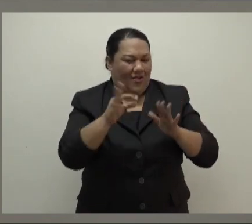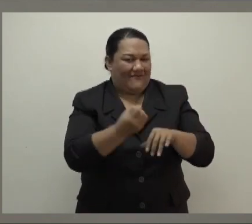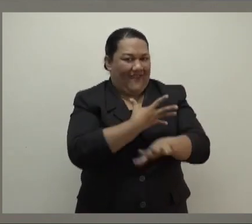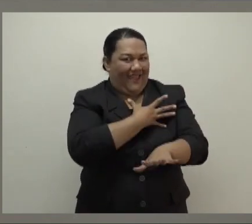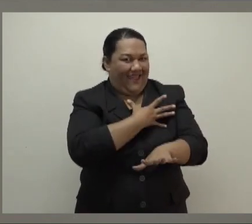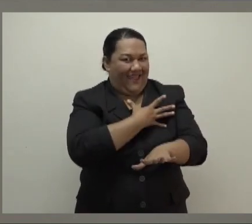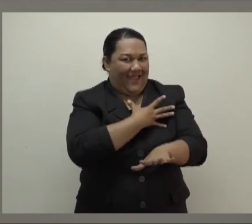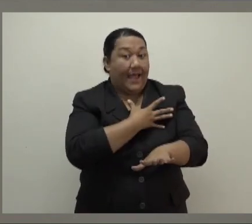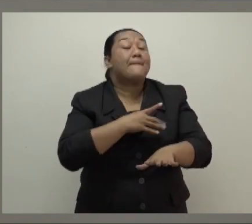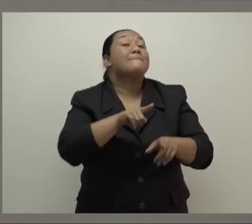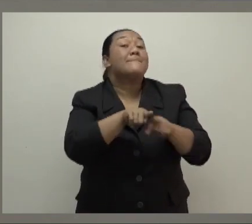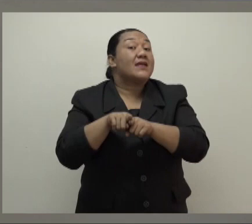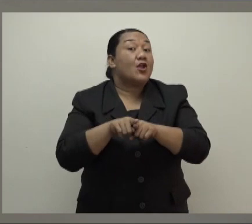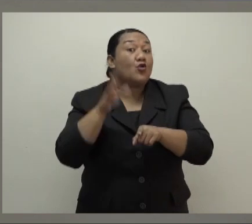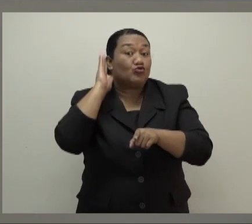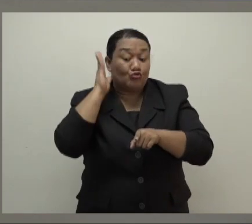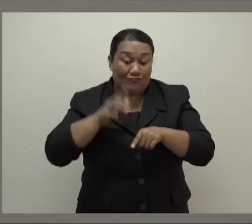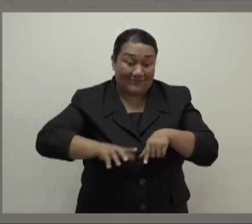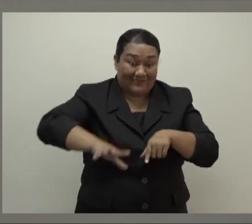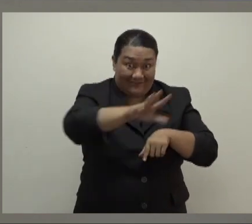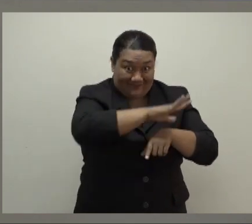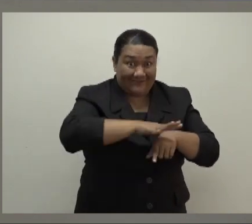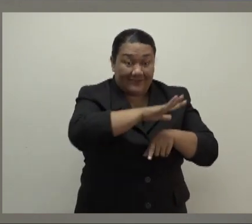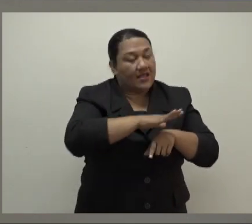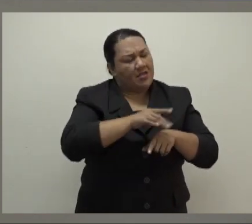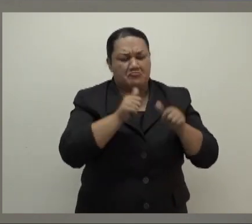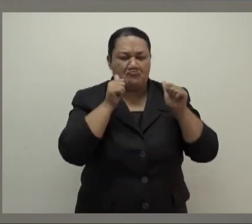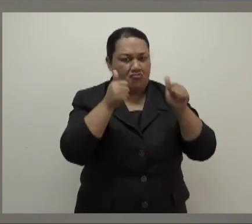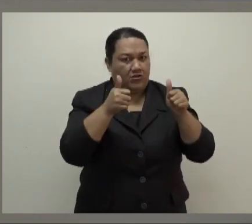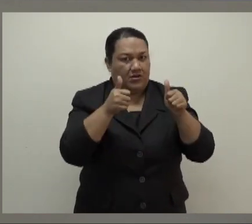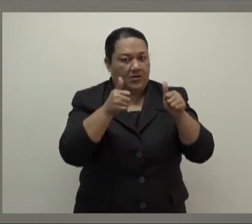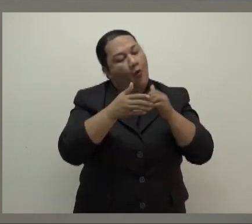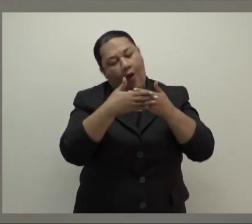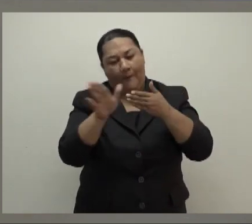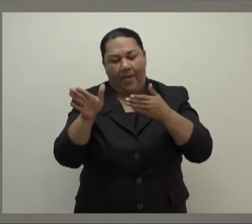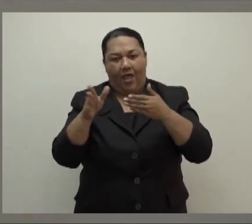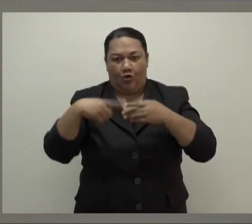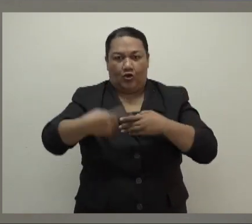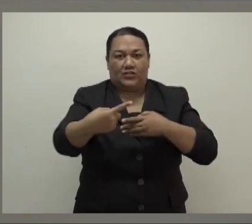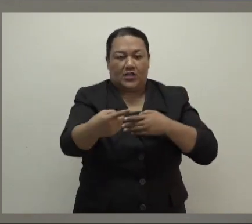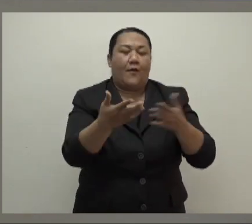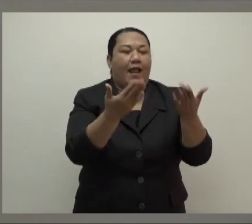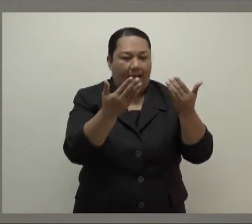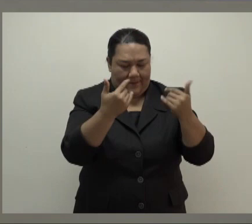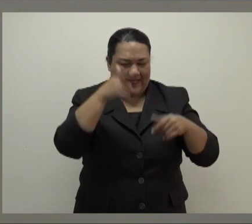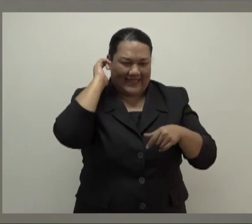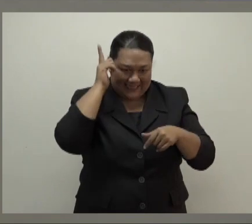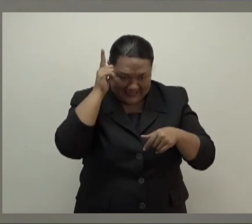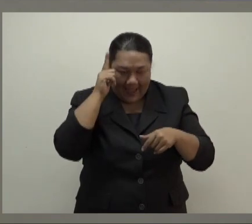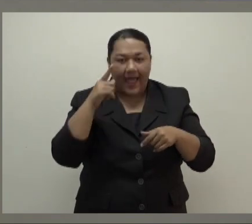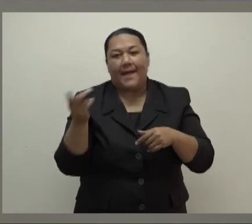that all schools in these divisions will be open and scheduled, and will be welcoming back teachers and students.